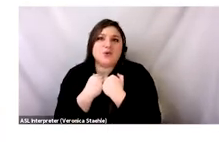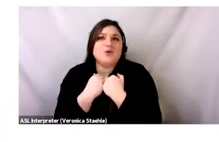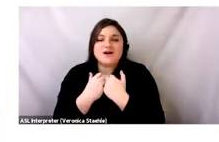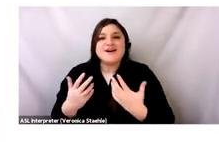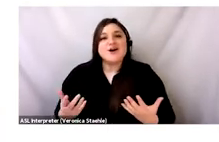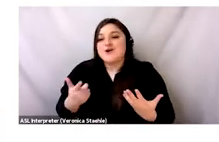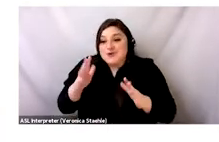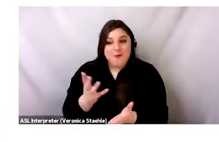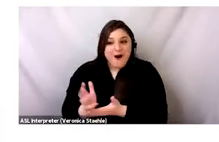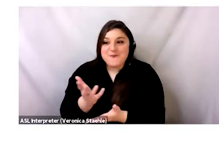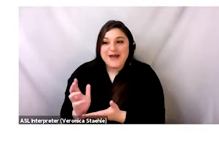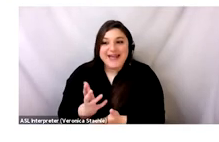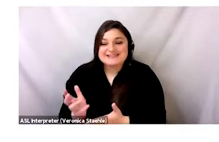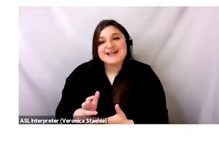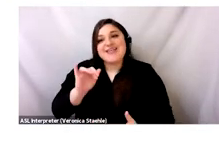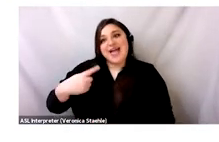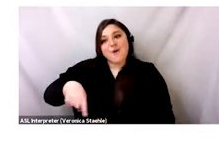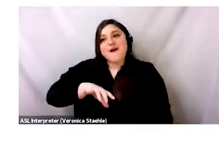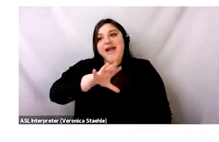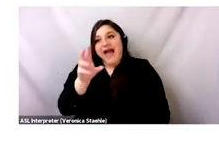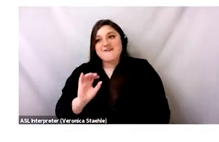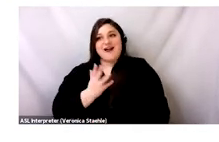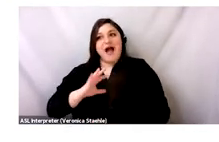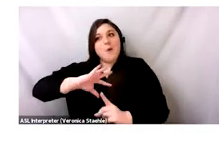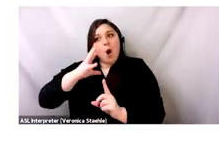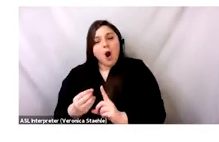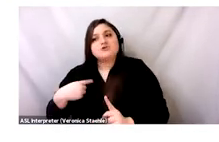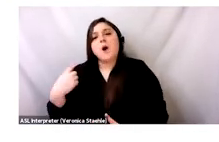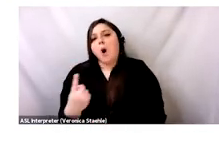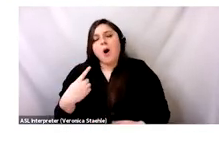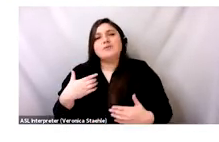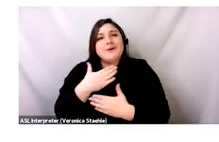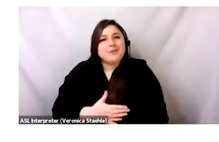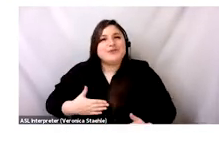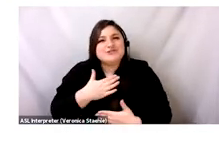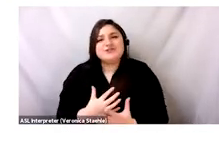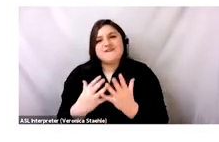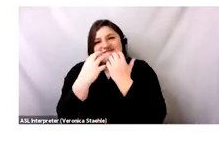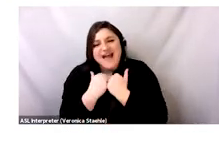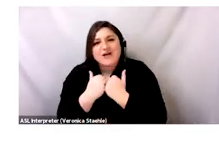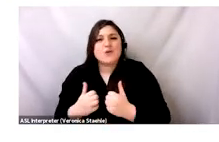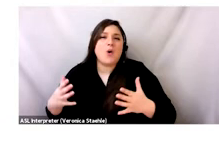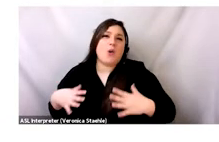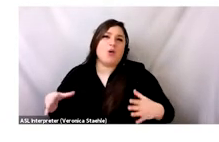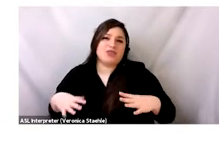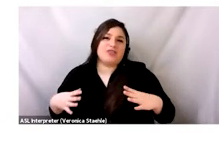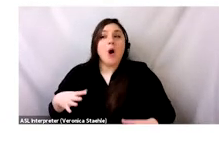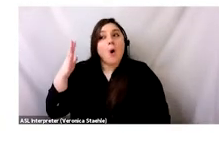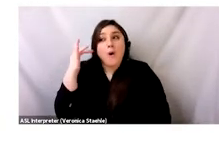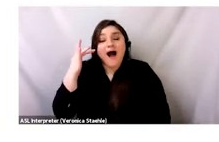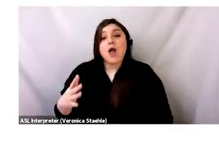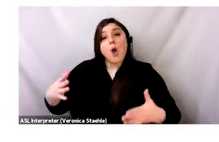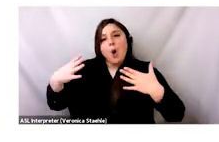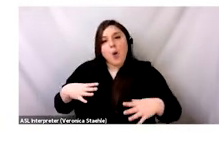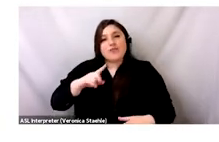value in those dresses that I don't have to cut it anyhow. So that's how much we as Africans culturally, we